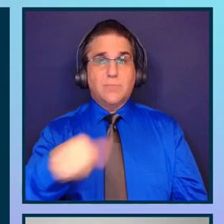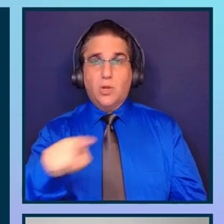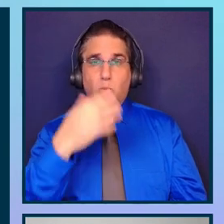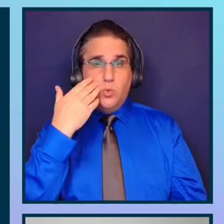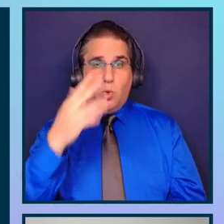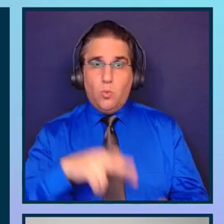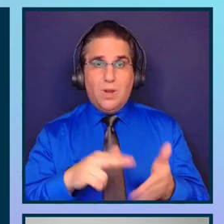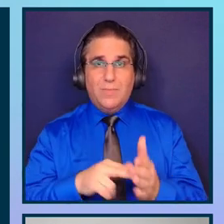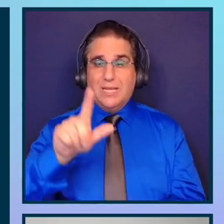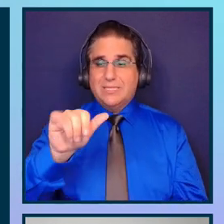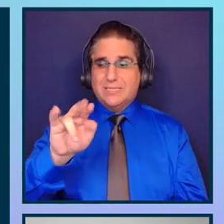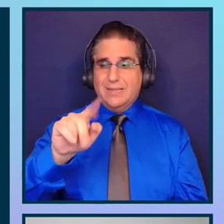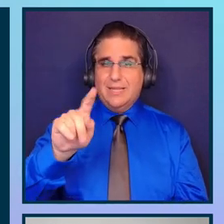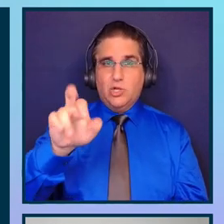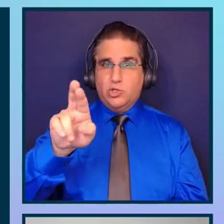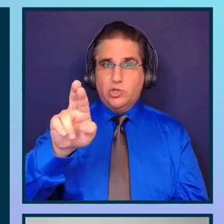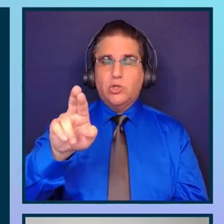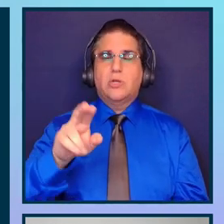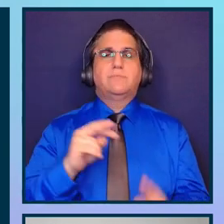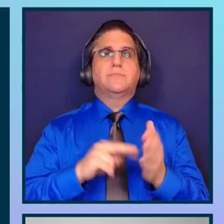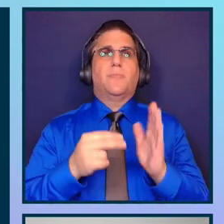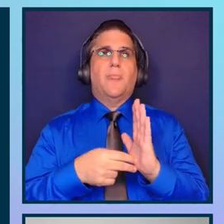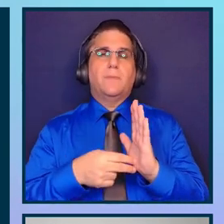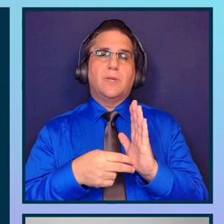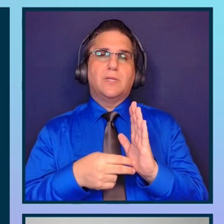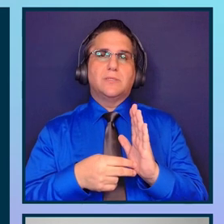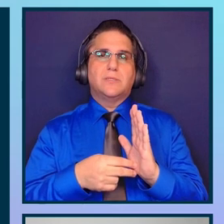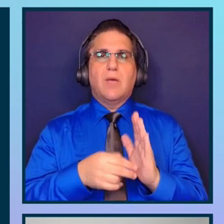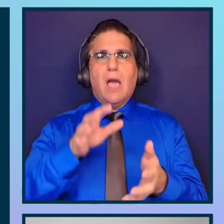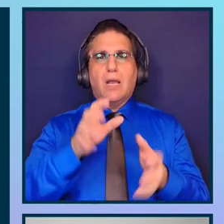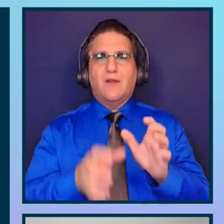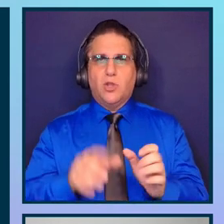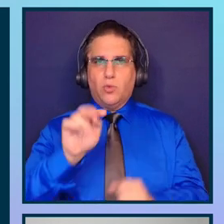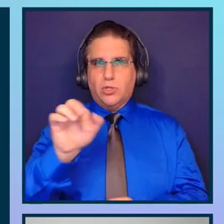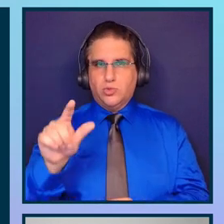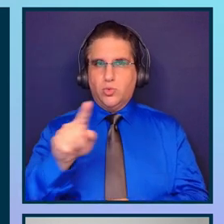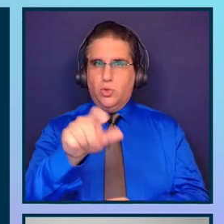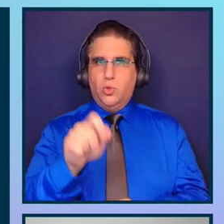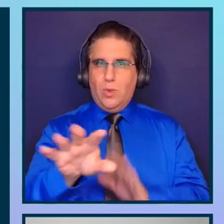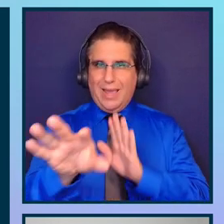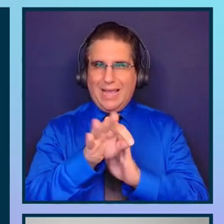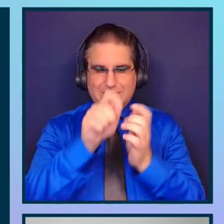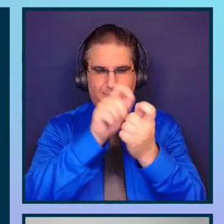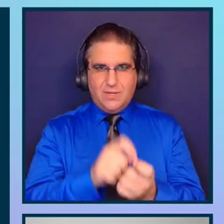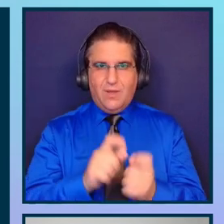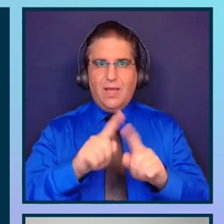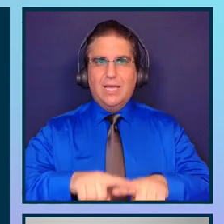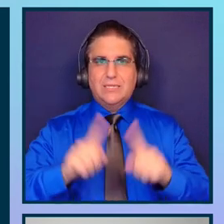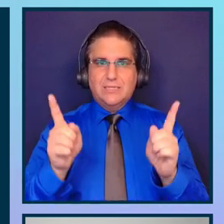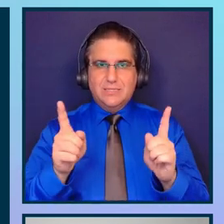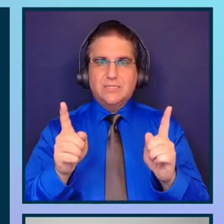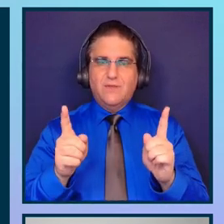a linter is, a linter is a configuration tool where you can specify different rules